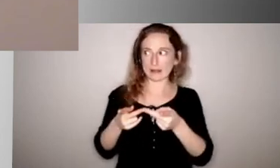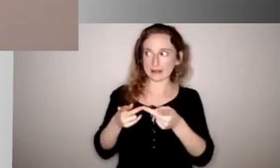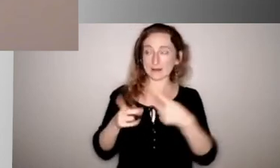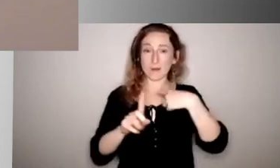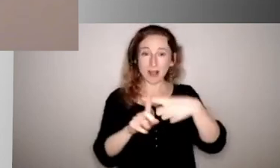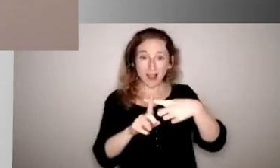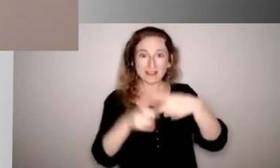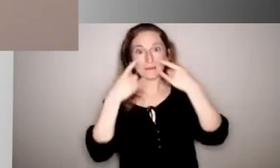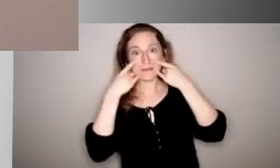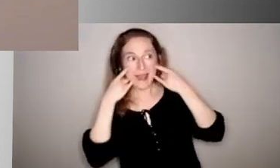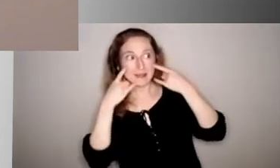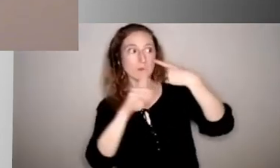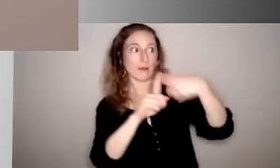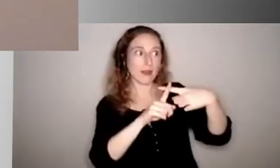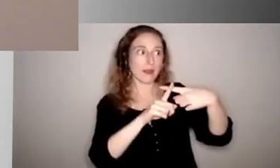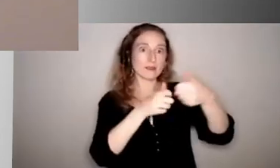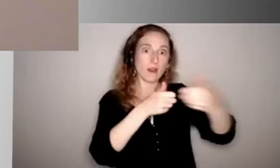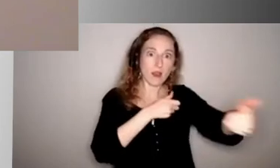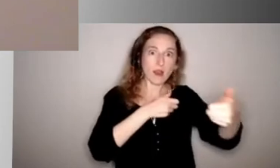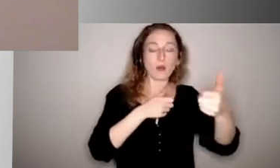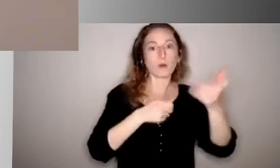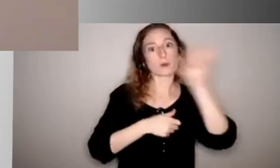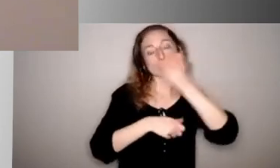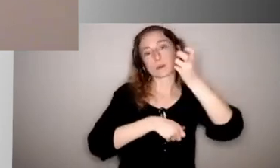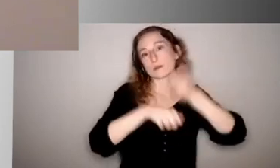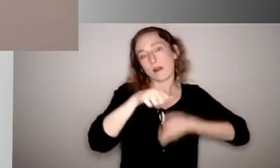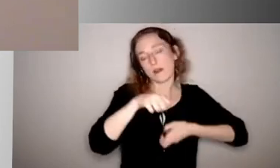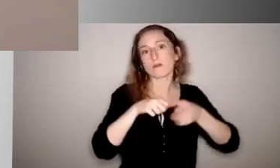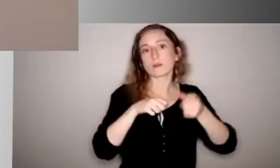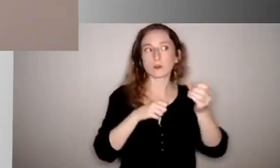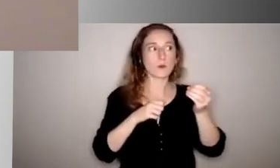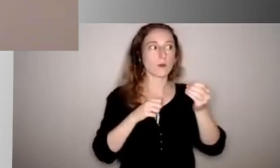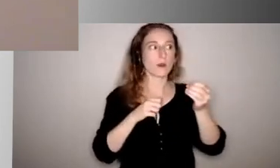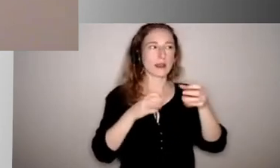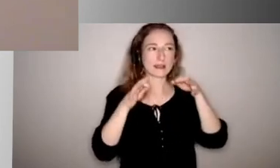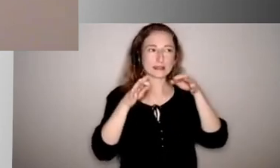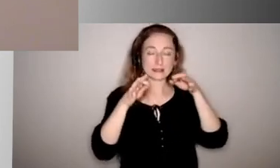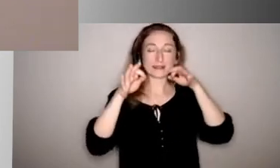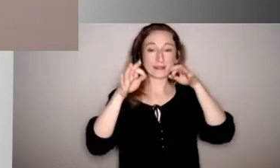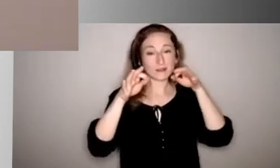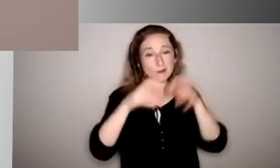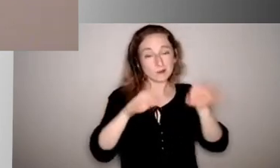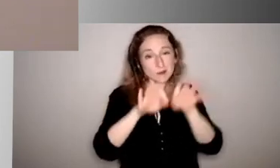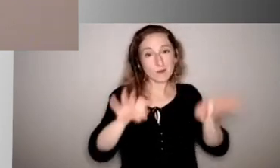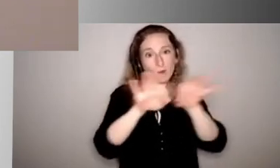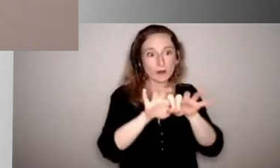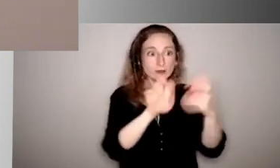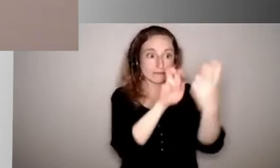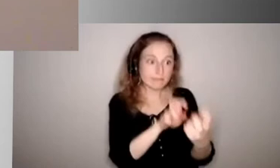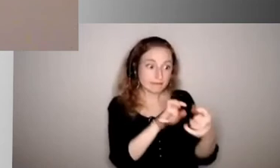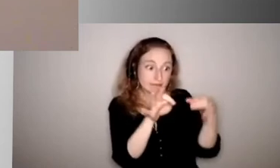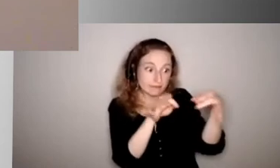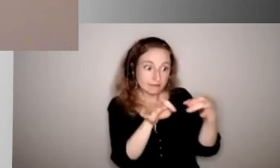explaining to them, over explaining to them why it's important and just talking about how we'll work through it together, because I'll have to get used